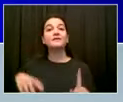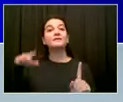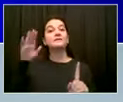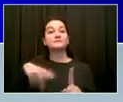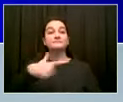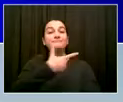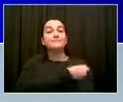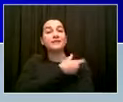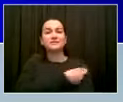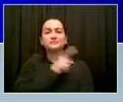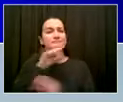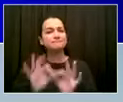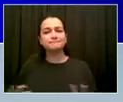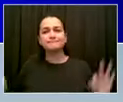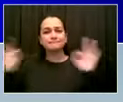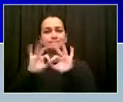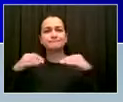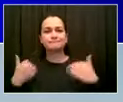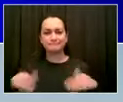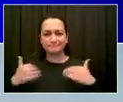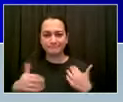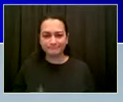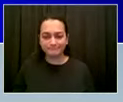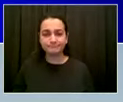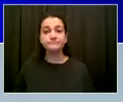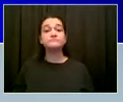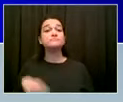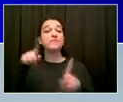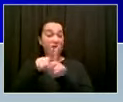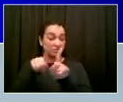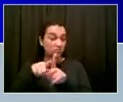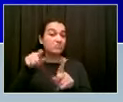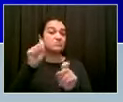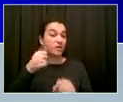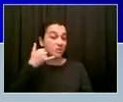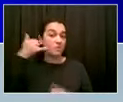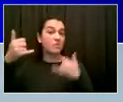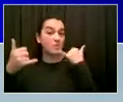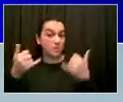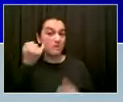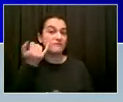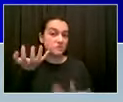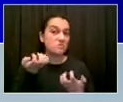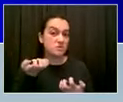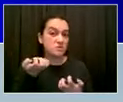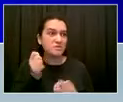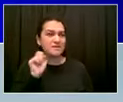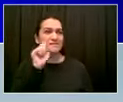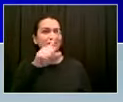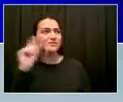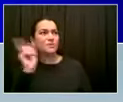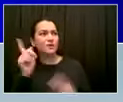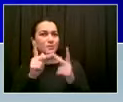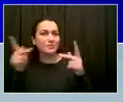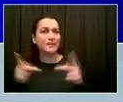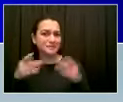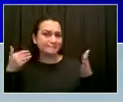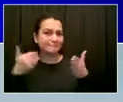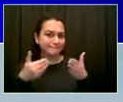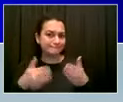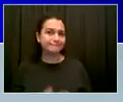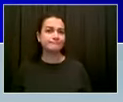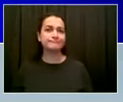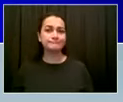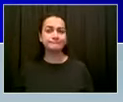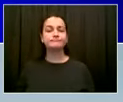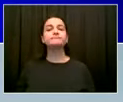freedom back and our joy back to help us get there. You need to get vaccinated for everyone's sake, your own, your families, your